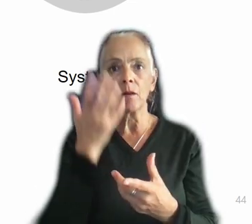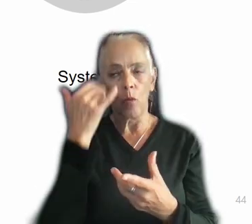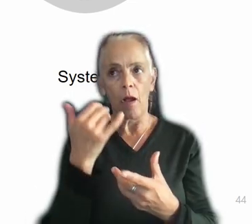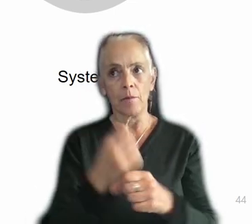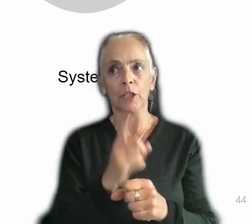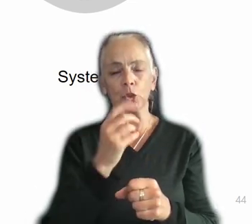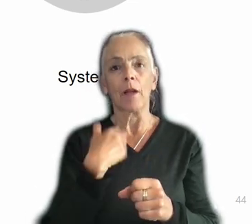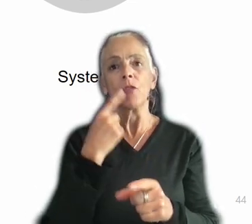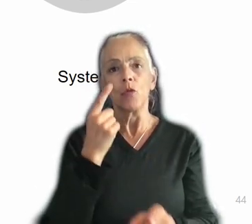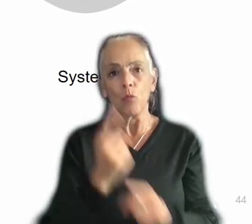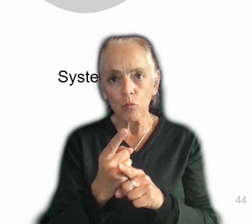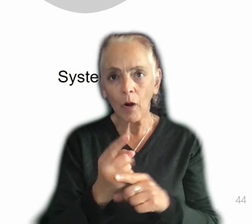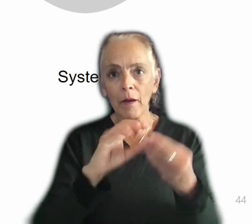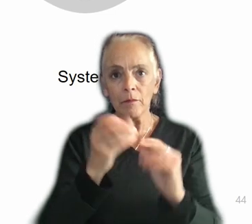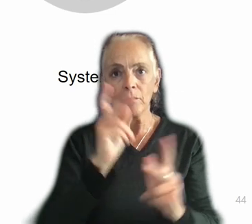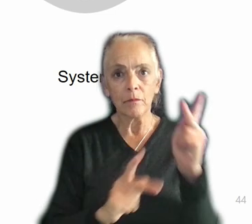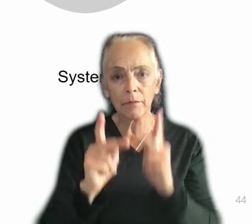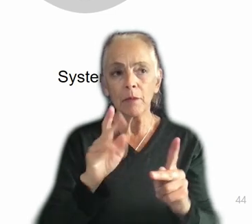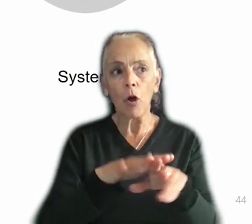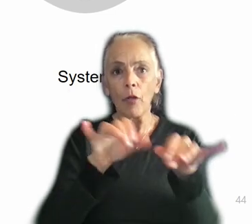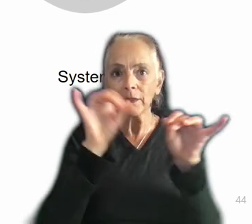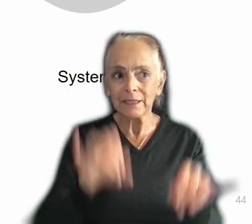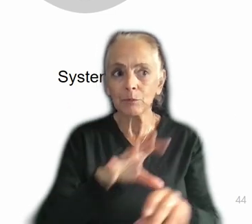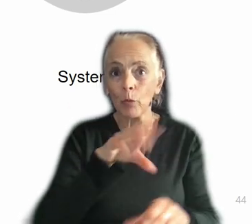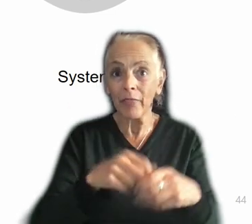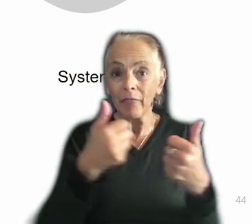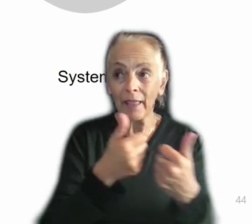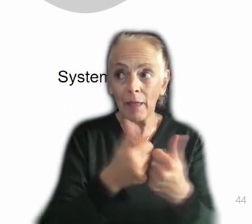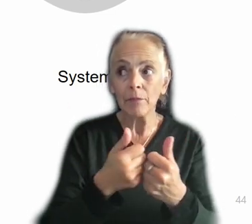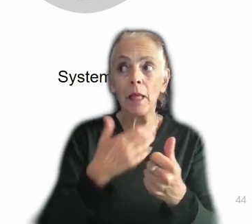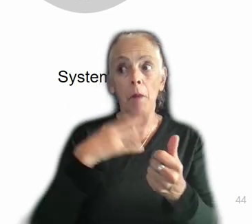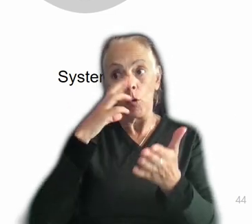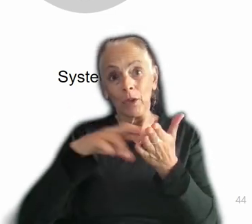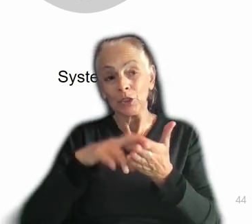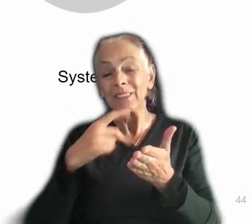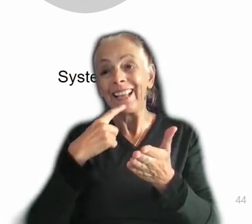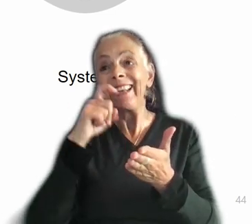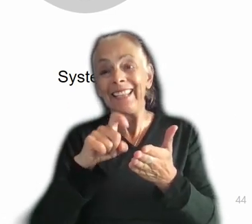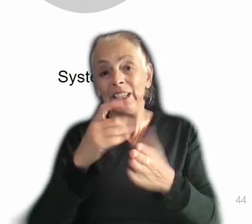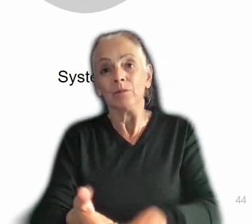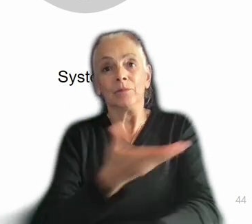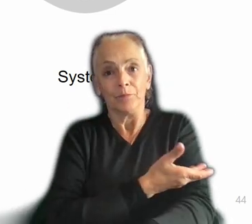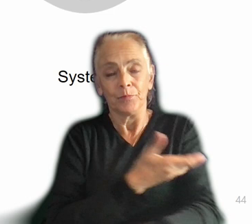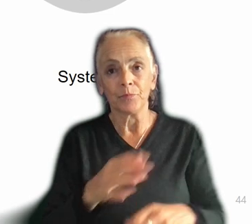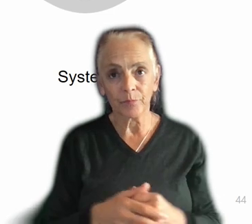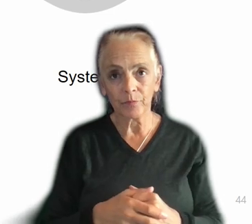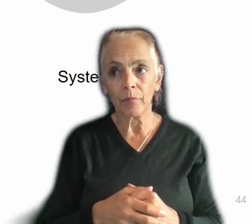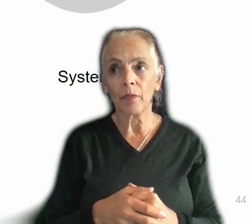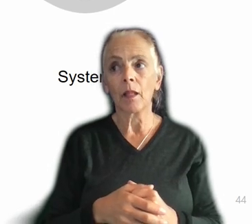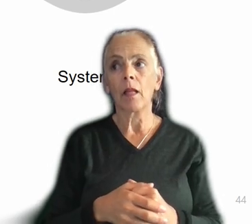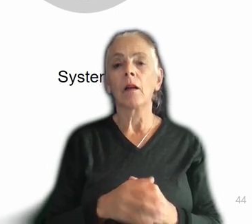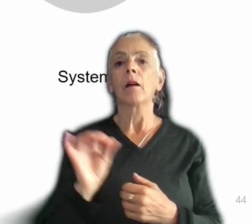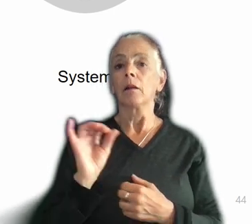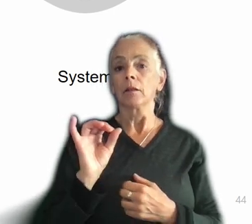on the systems within the game that my research is telling me need to be amplified. And finally, the other thing that I would say is that I've got, like,